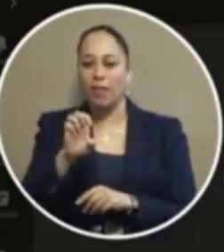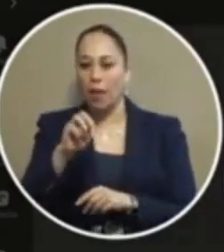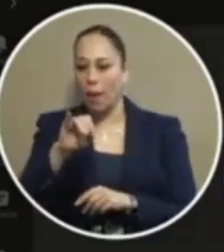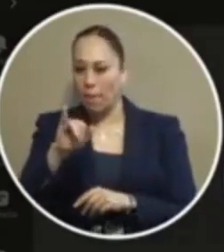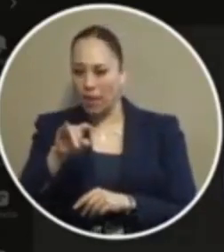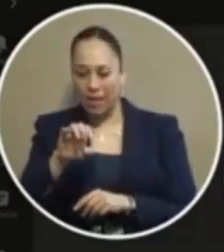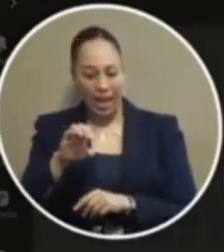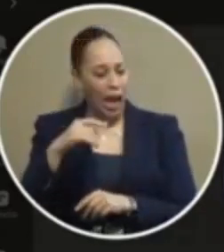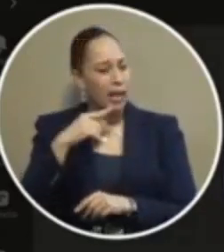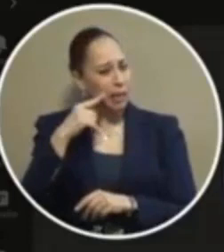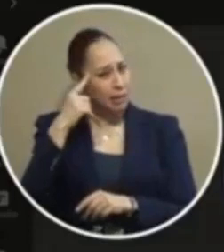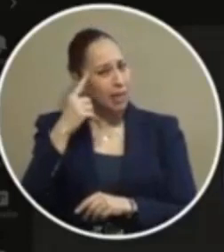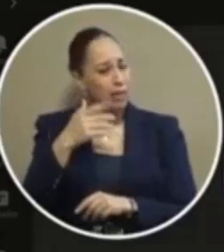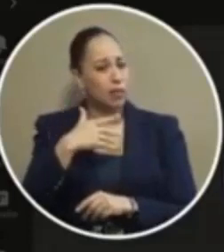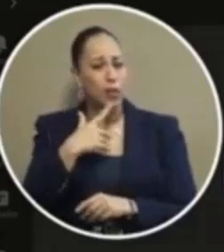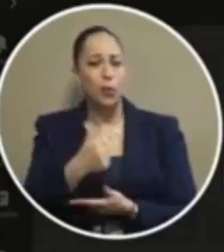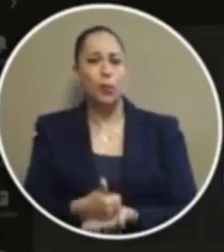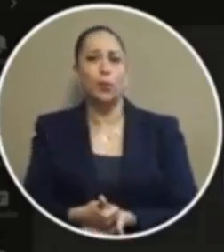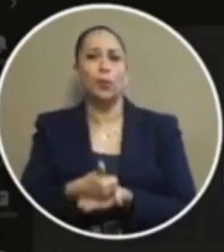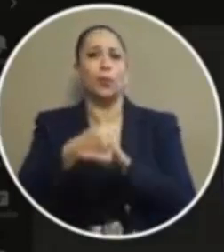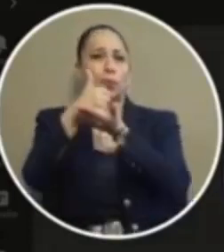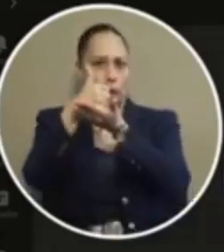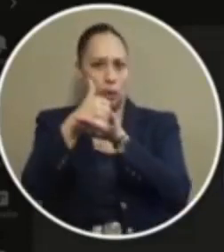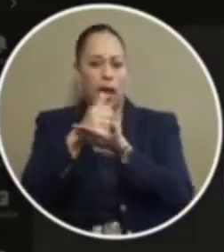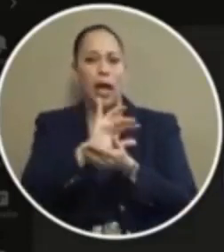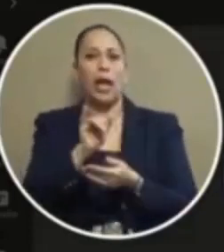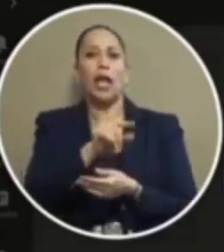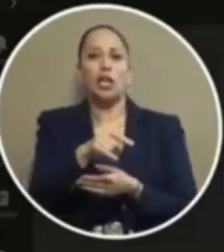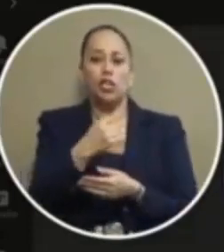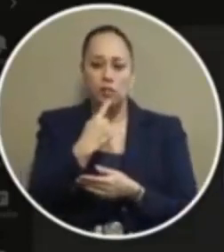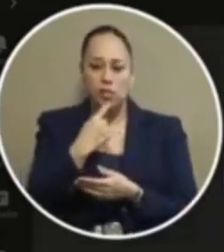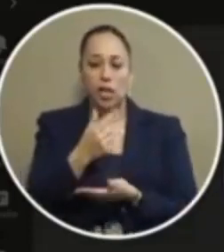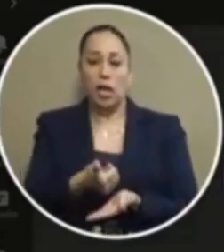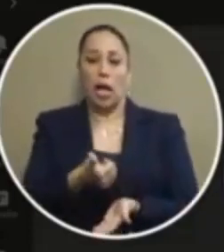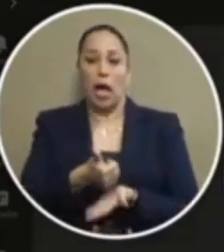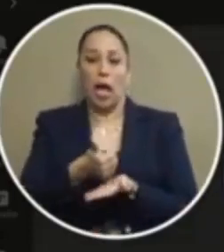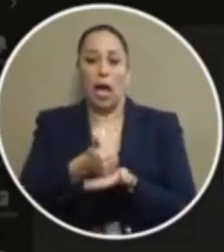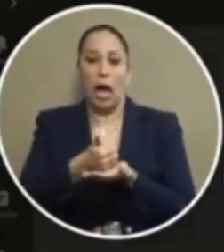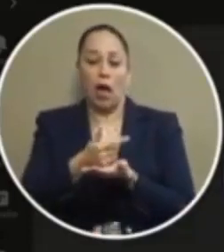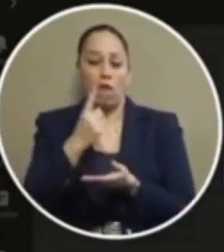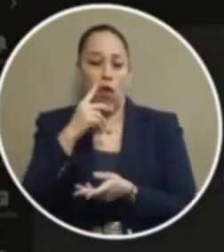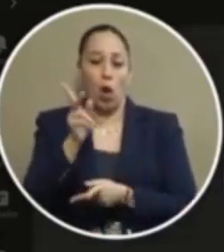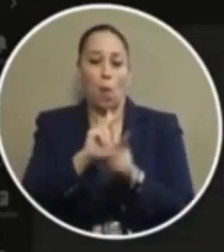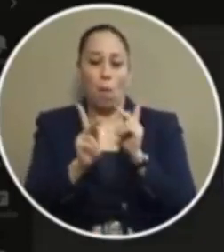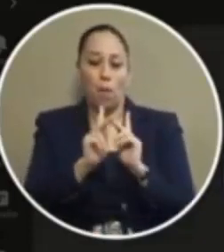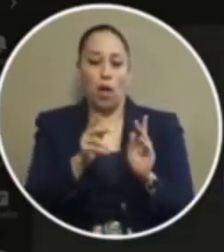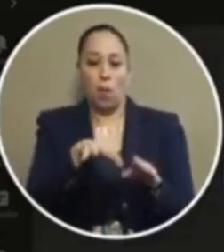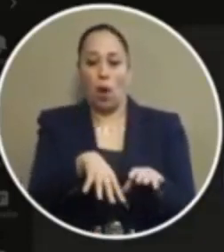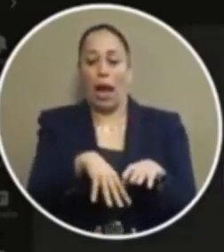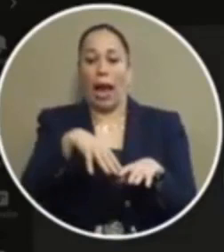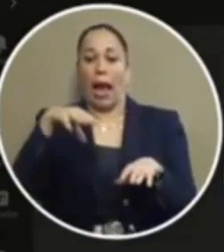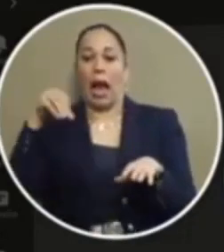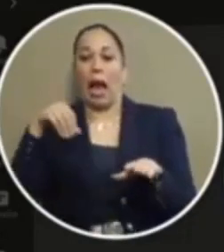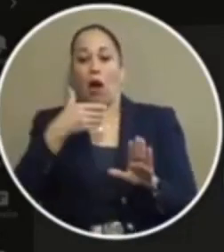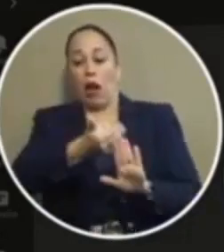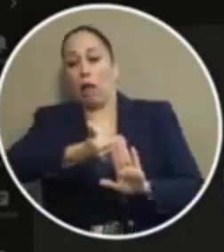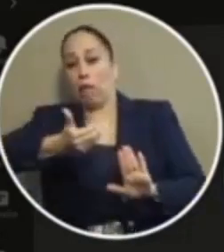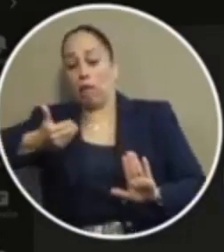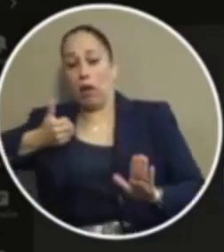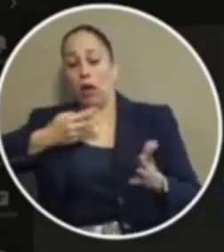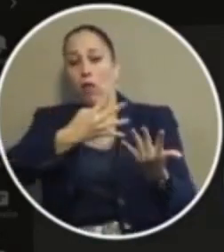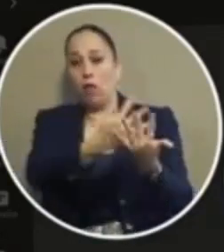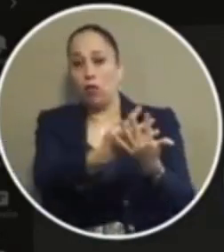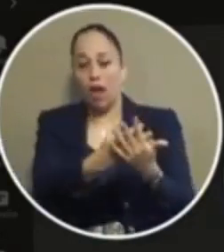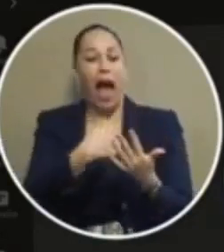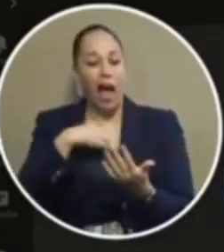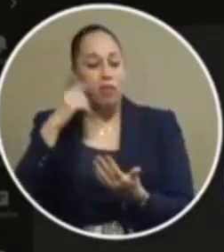as you were indicating that it would help the sheriff keep people from having to be booked in the jail so i think it would actually